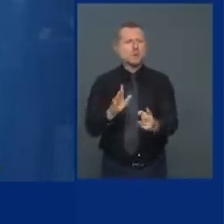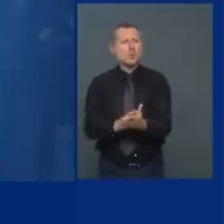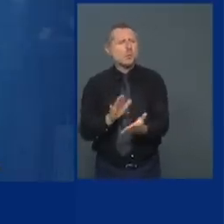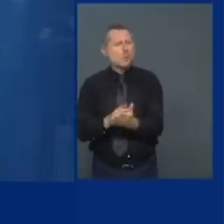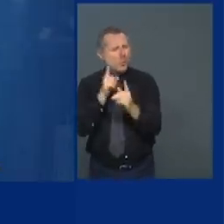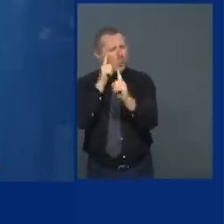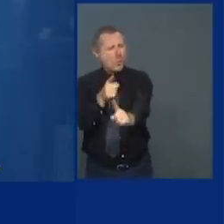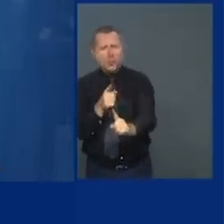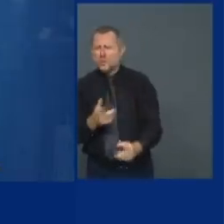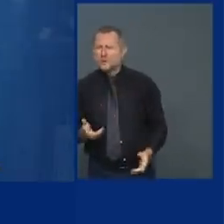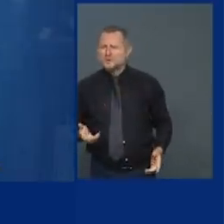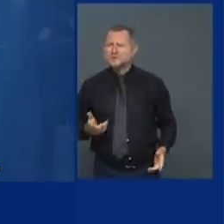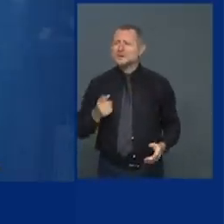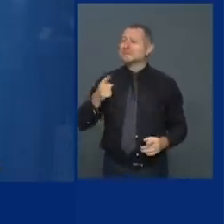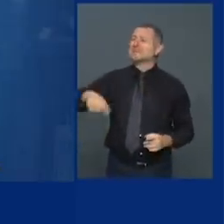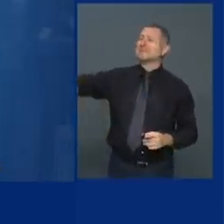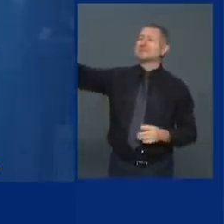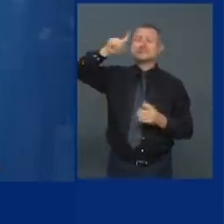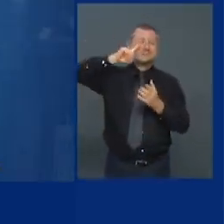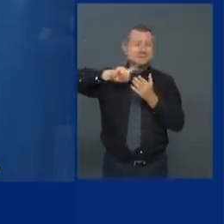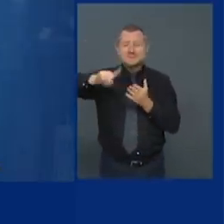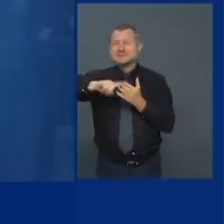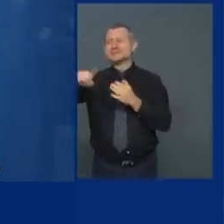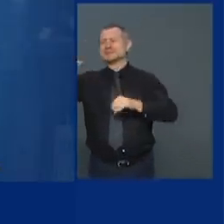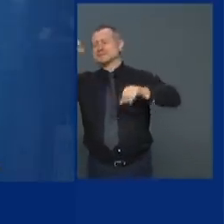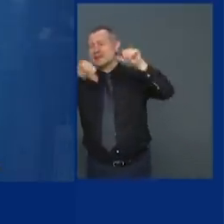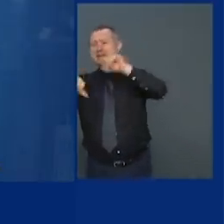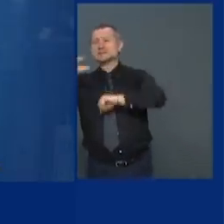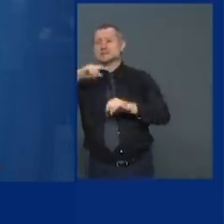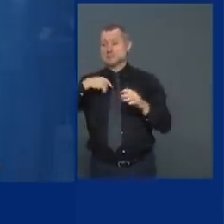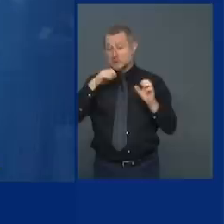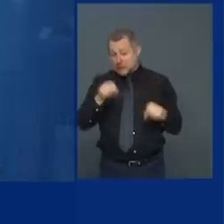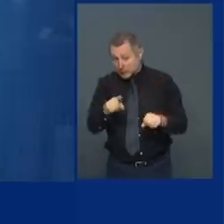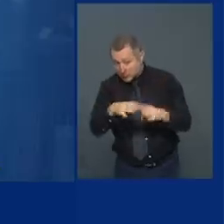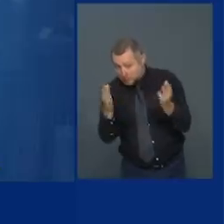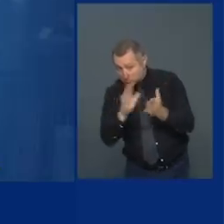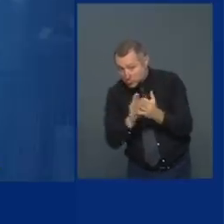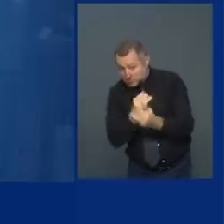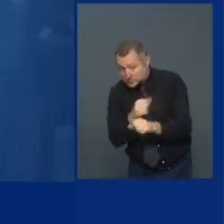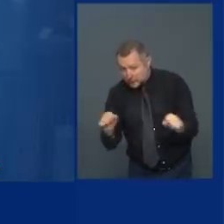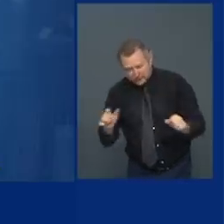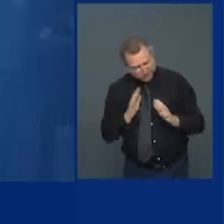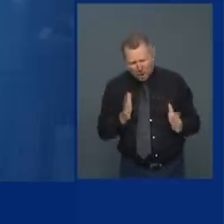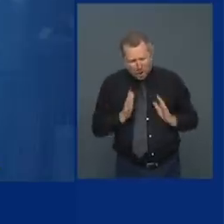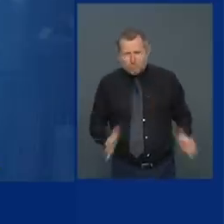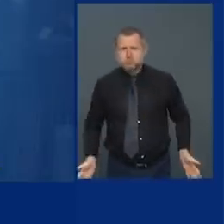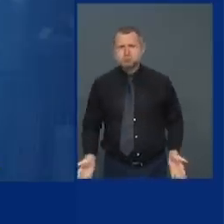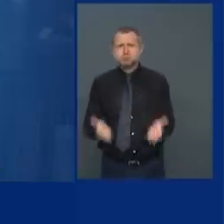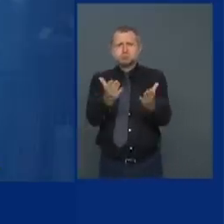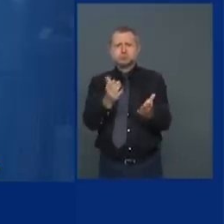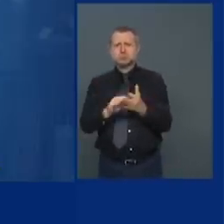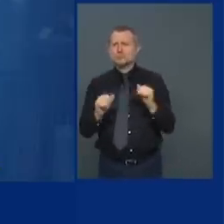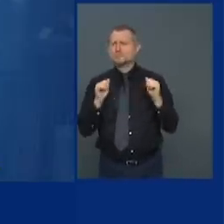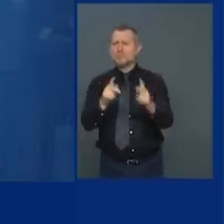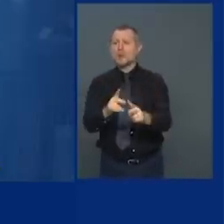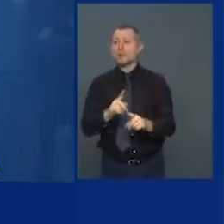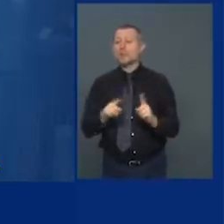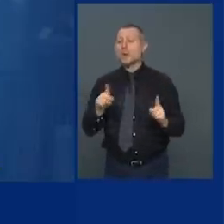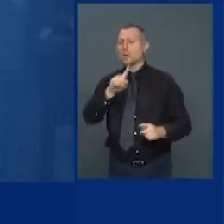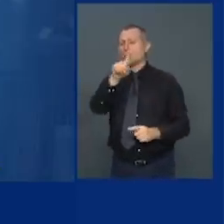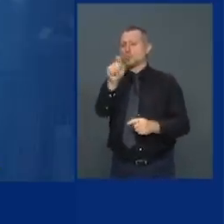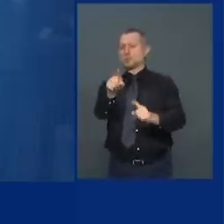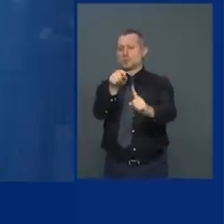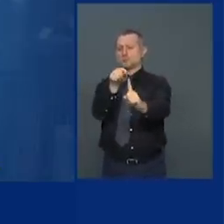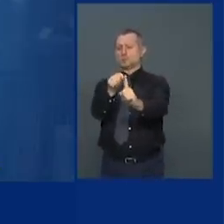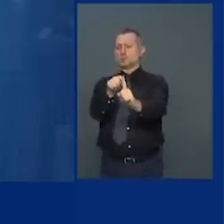if you can operate safely you want the students back in school the question is can you operate safely we will